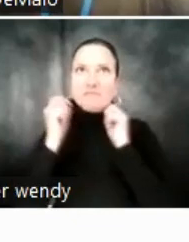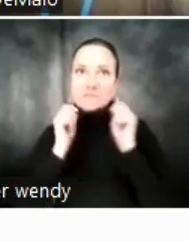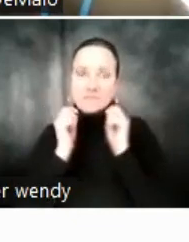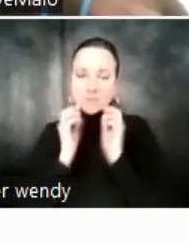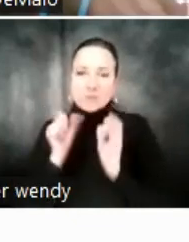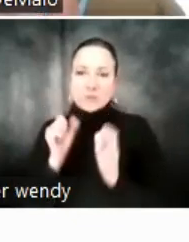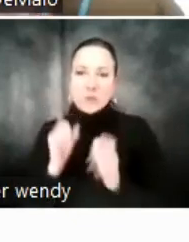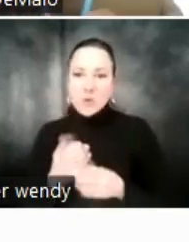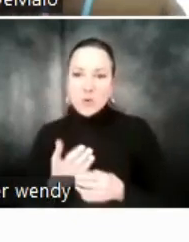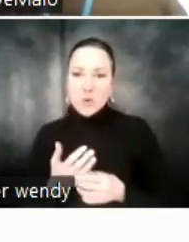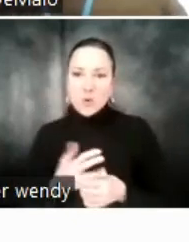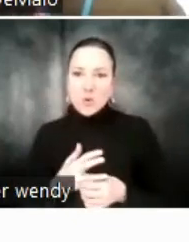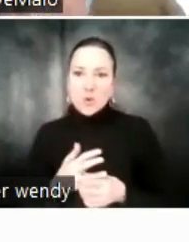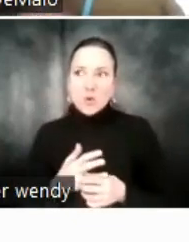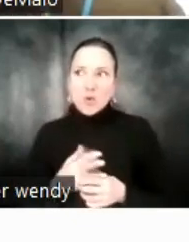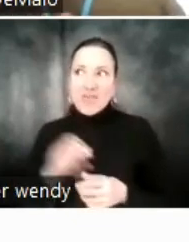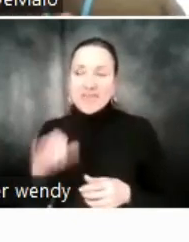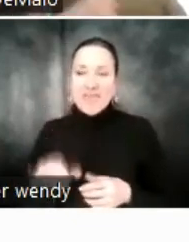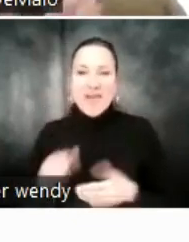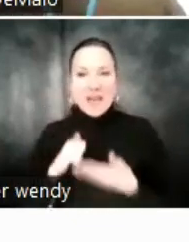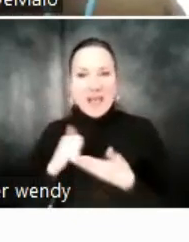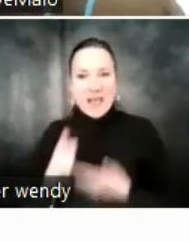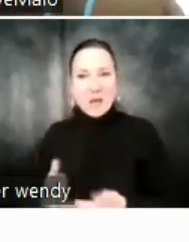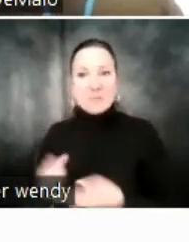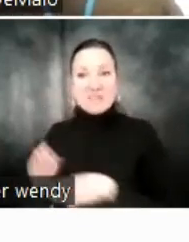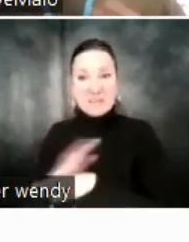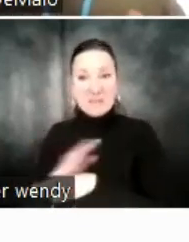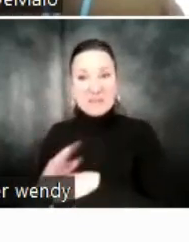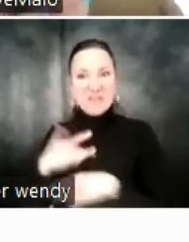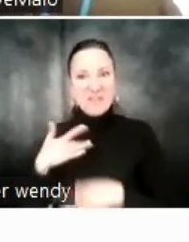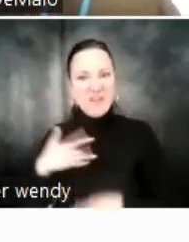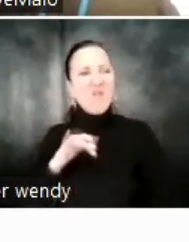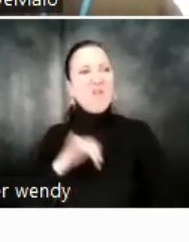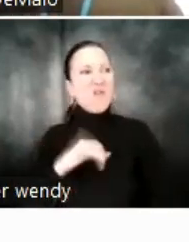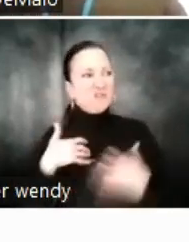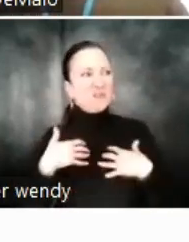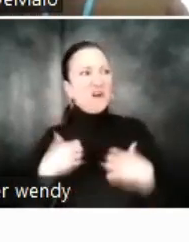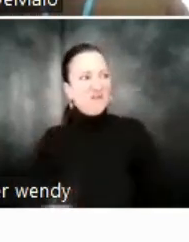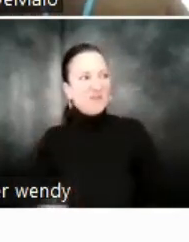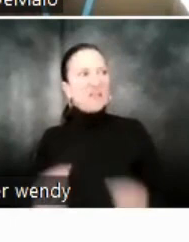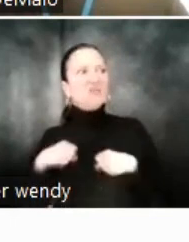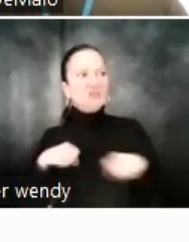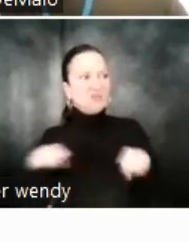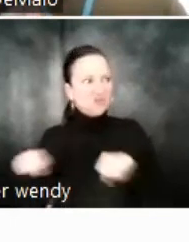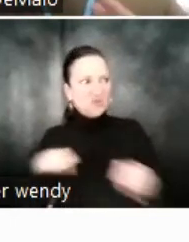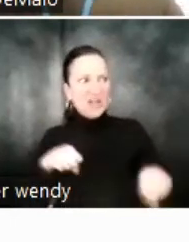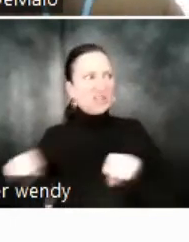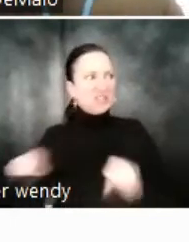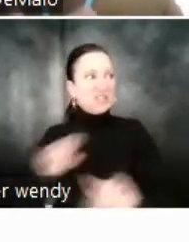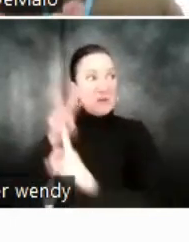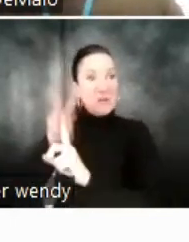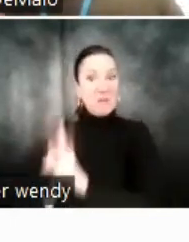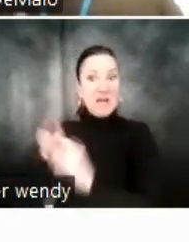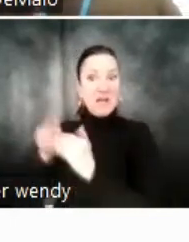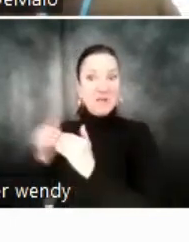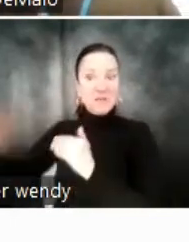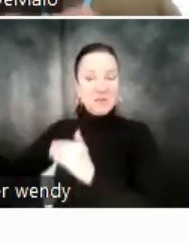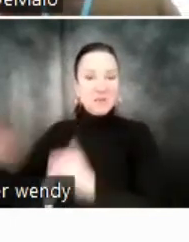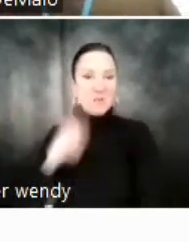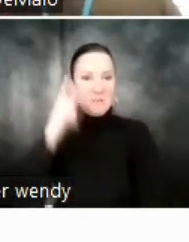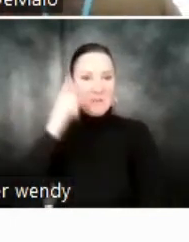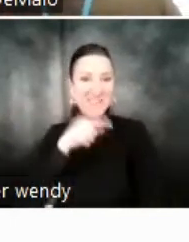make them feel more confident in their overall strategy, and that they know how to leverage these tools in the future. Because these tools are all self